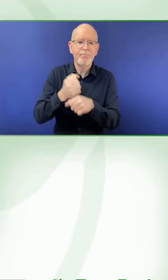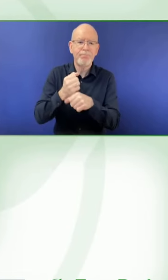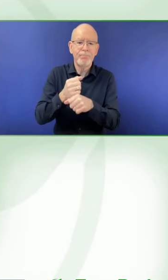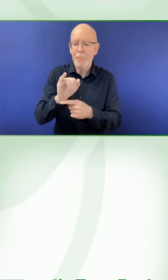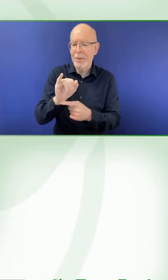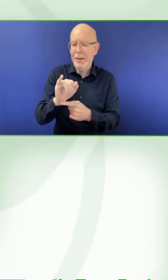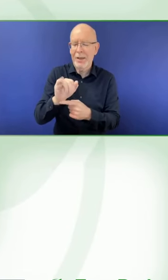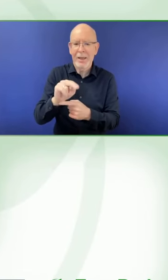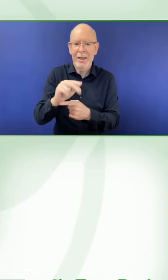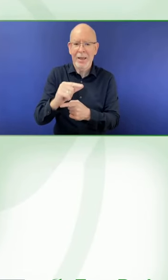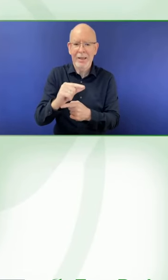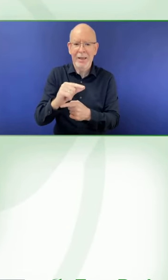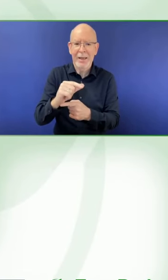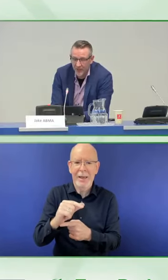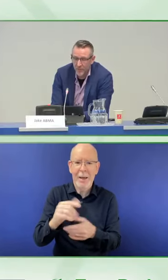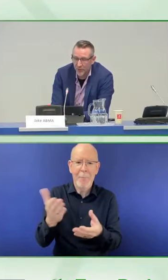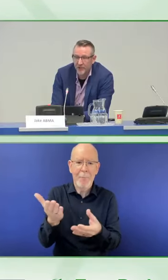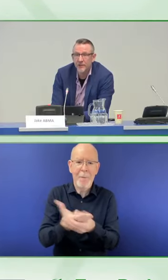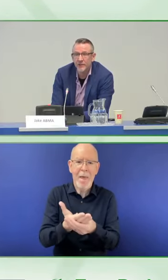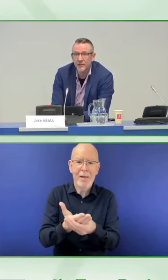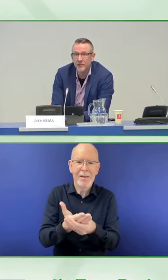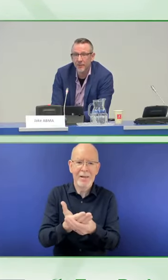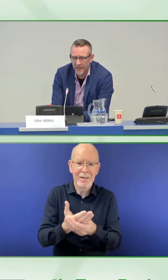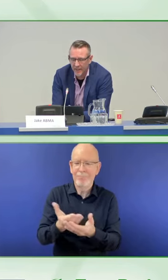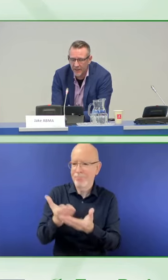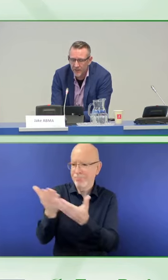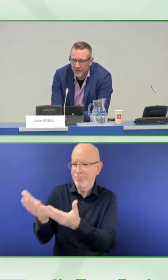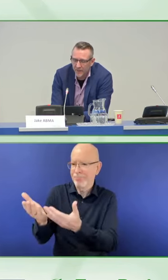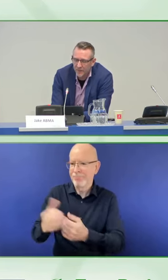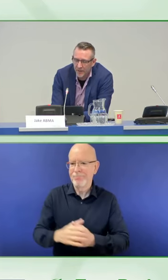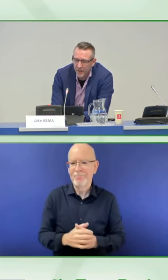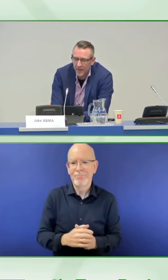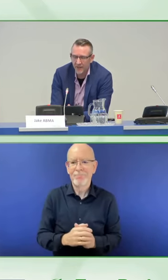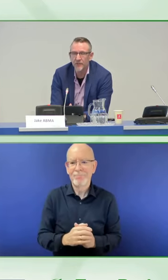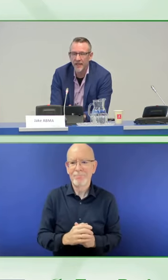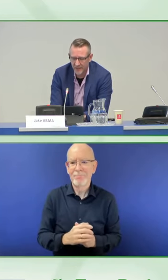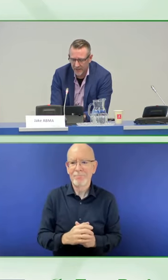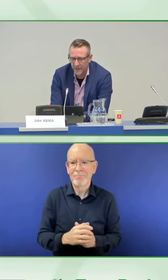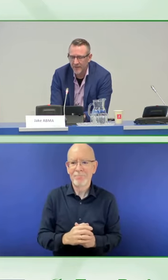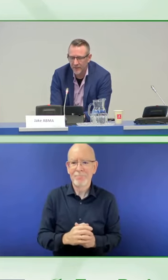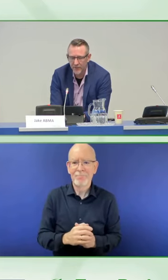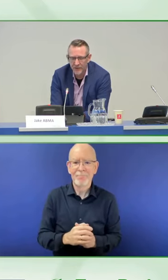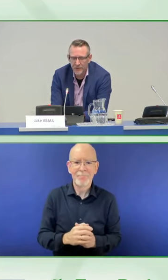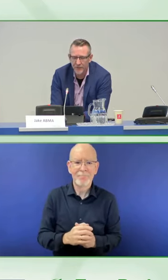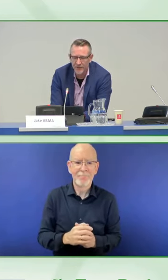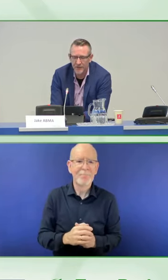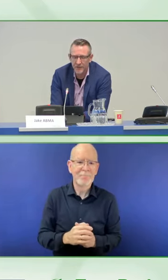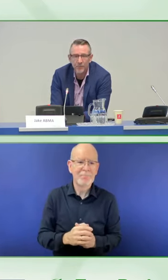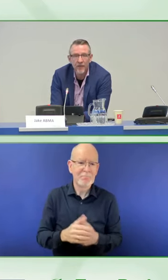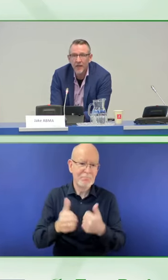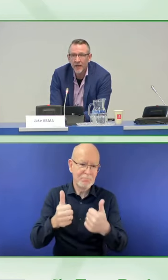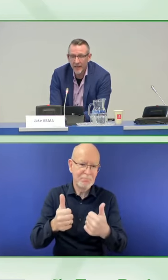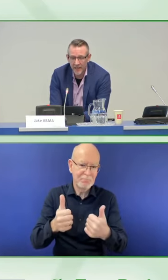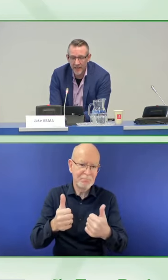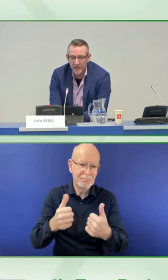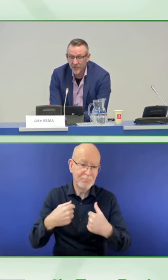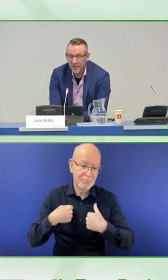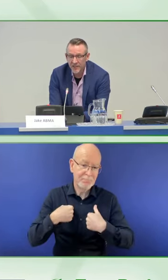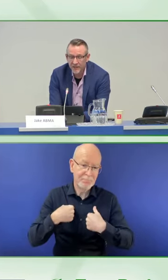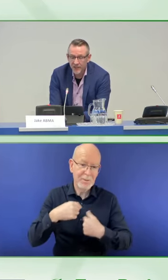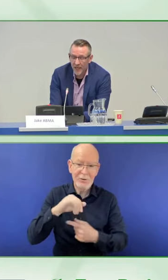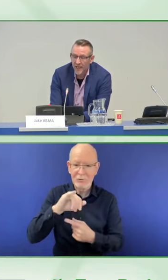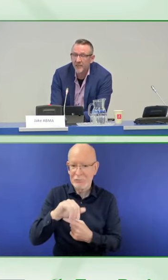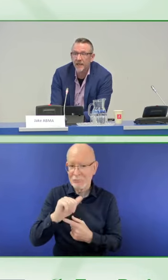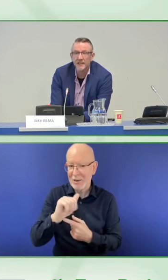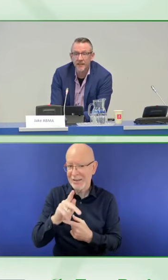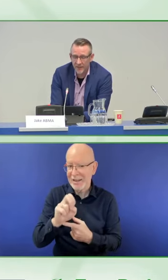to the slides. ING attributes great importance to being inclusive and to the accessibility of its services. In